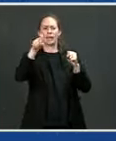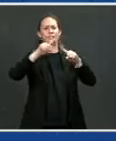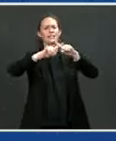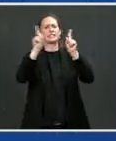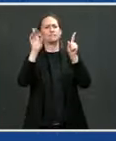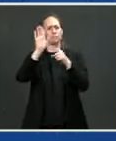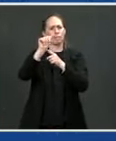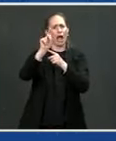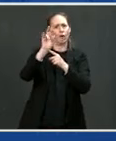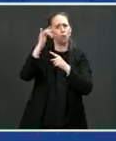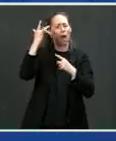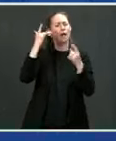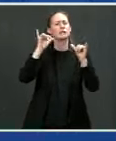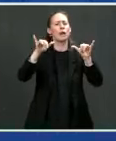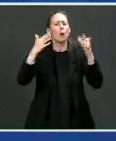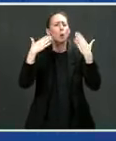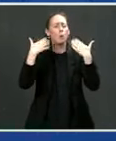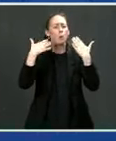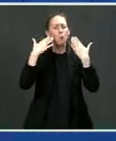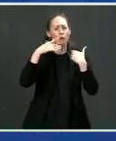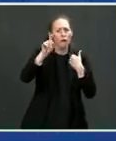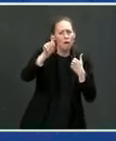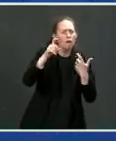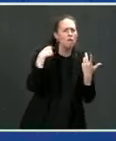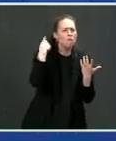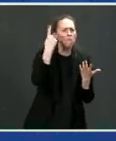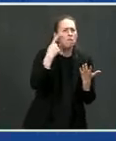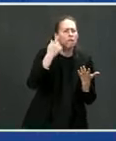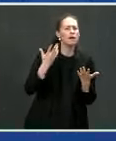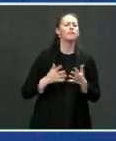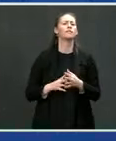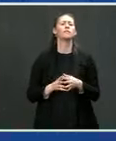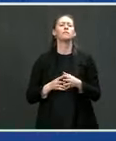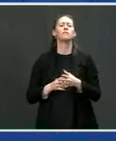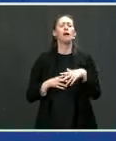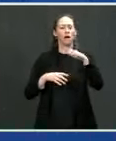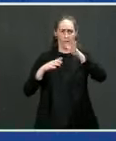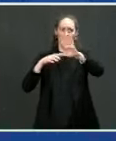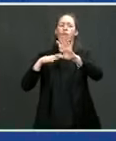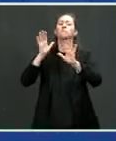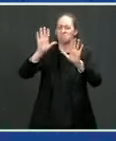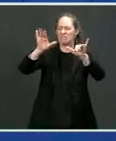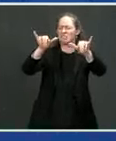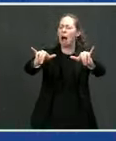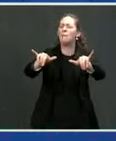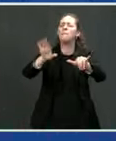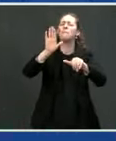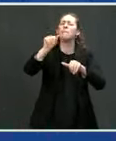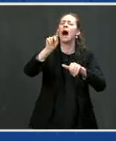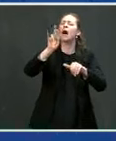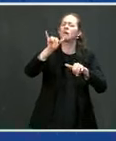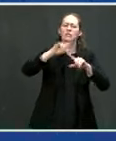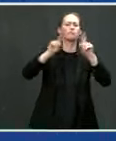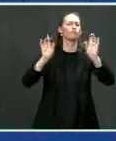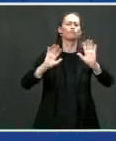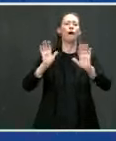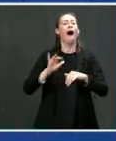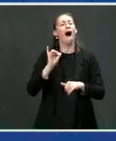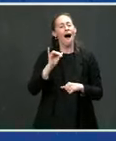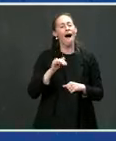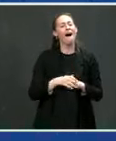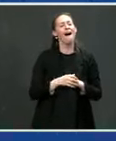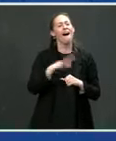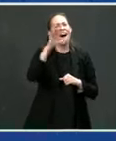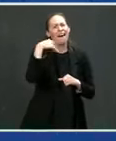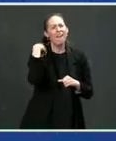et cetera? Yes. And no, it's not a different battery pack. All right. And how do you feel knowing that